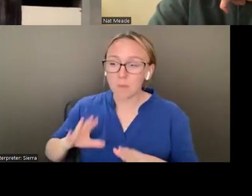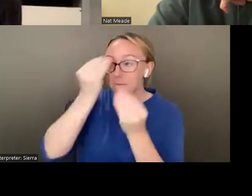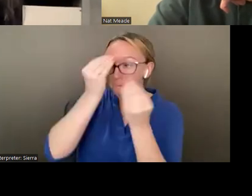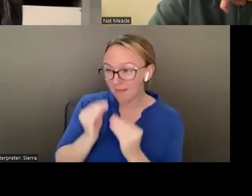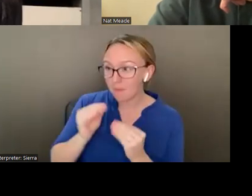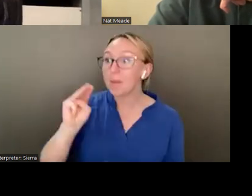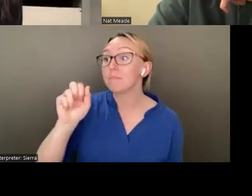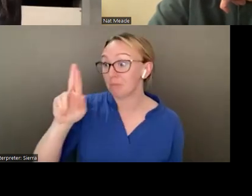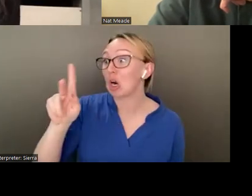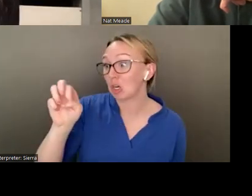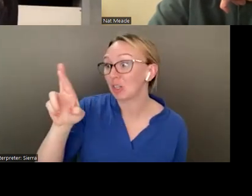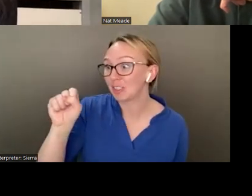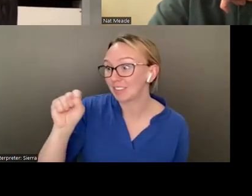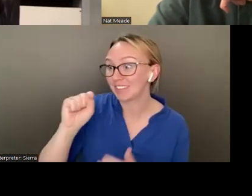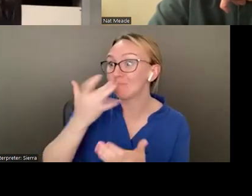OK.